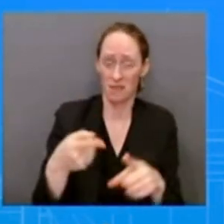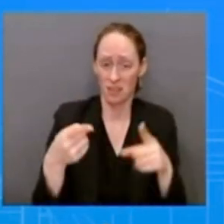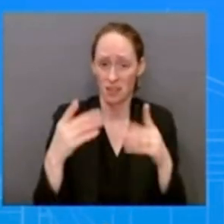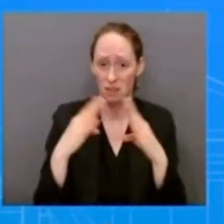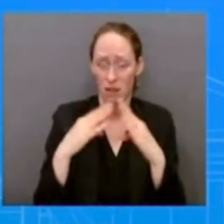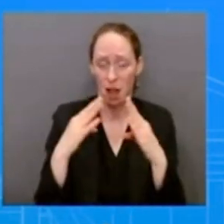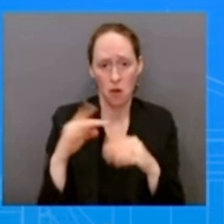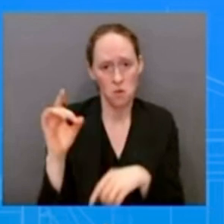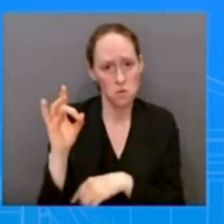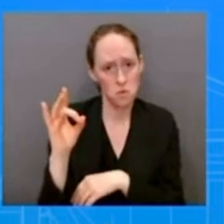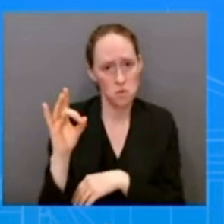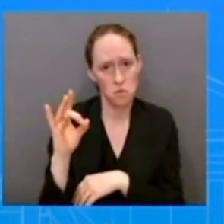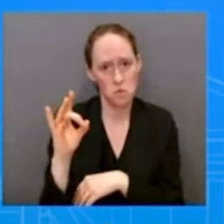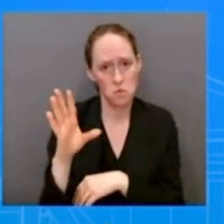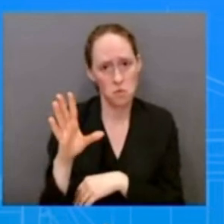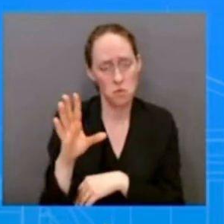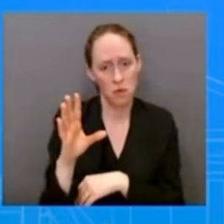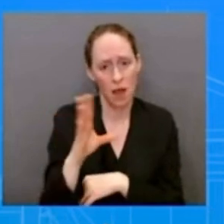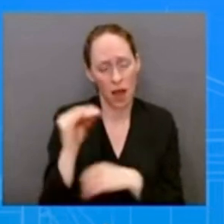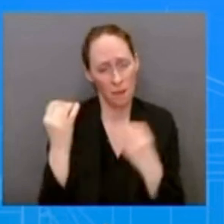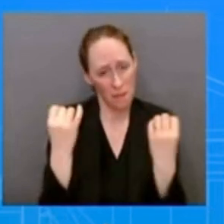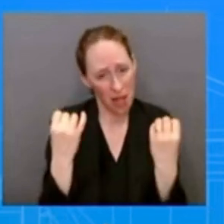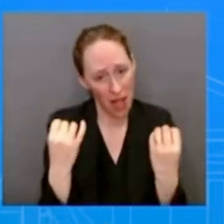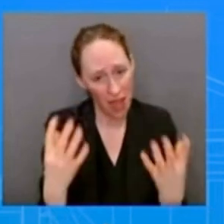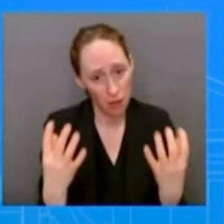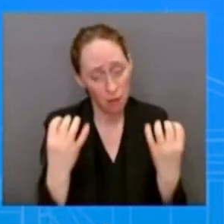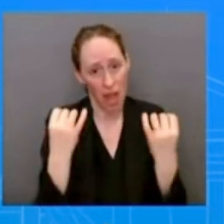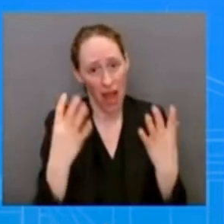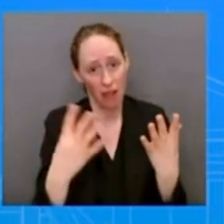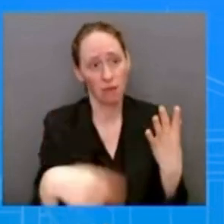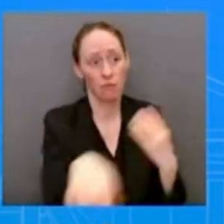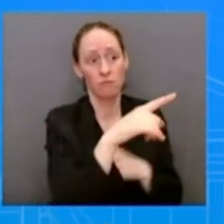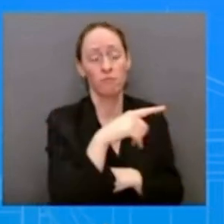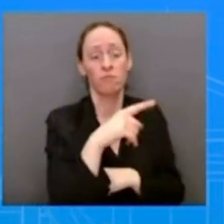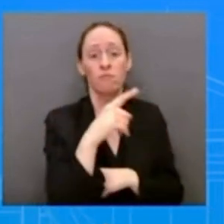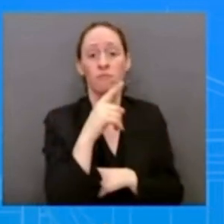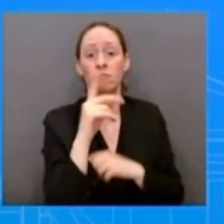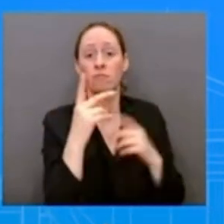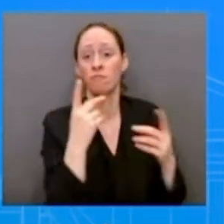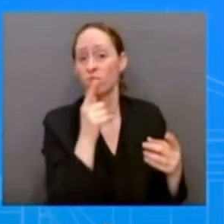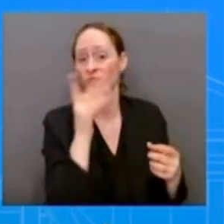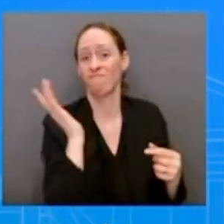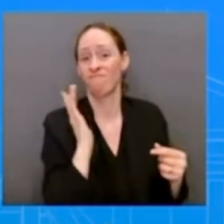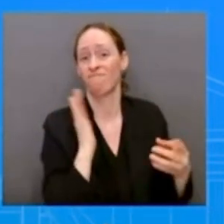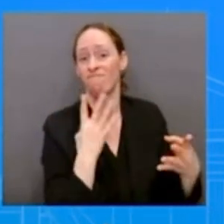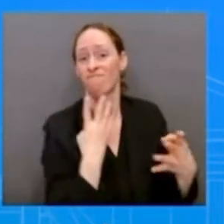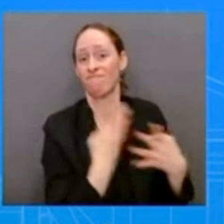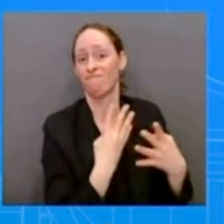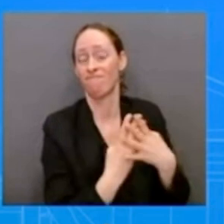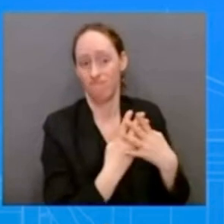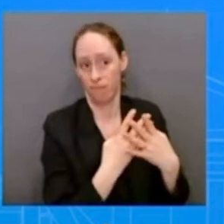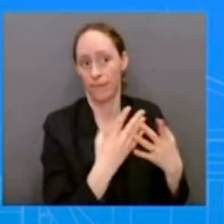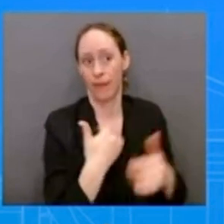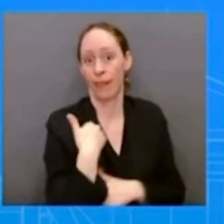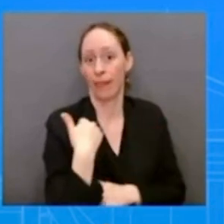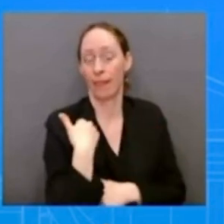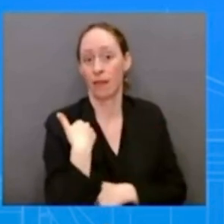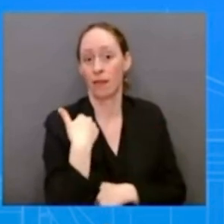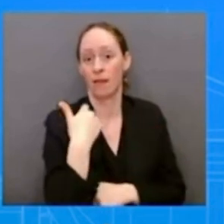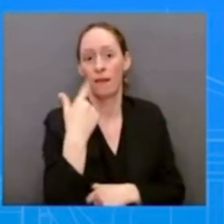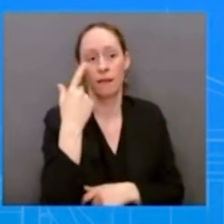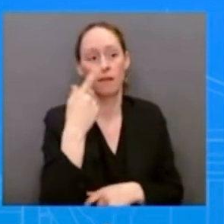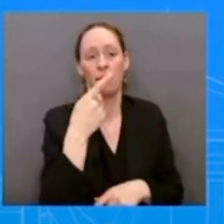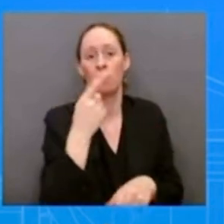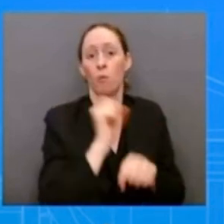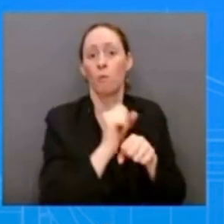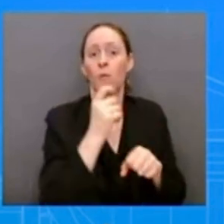it's it's it's where the most vicious fighting is going on and he goes there the other day mr. Putin decides to go to Mariupol which is about as